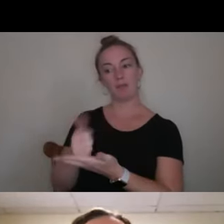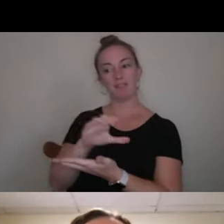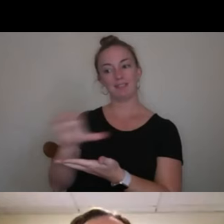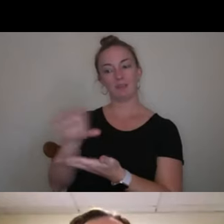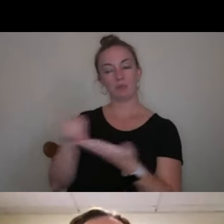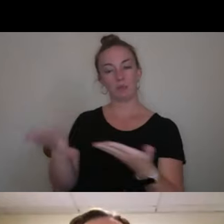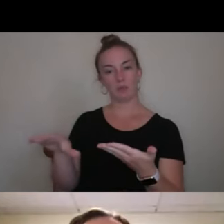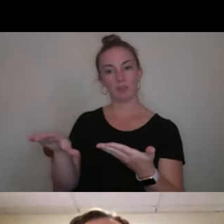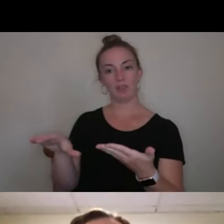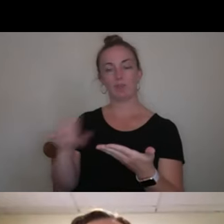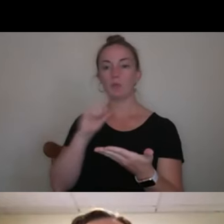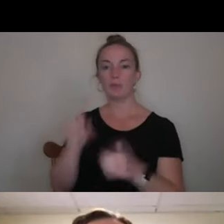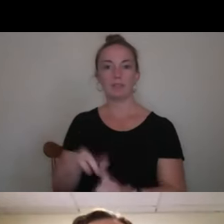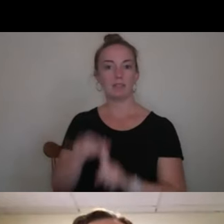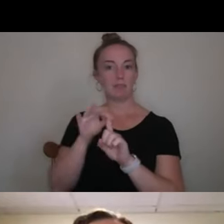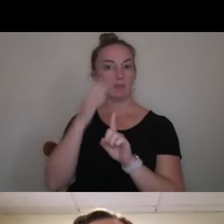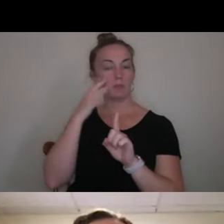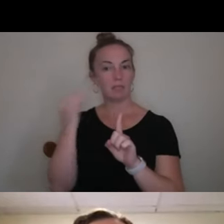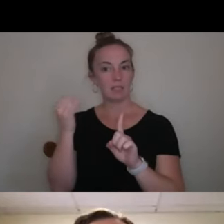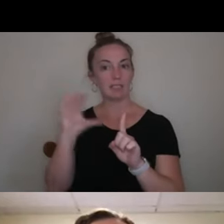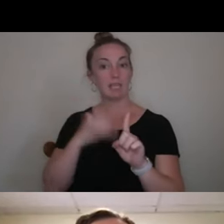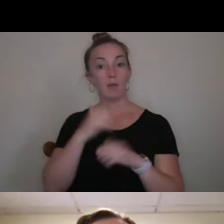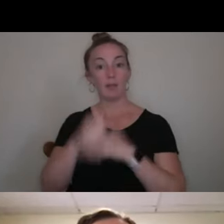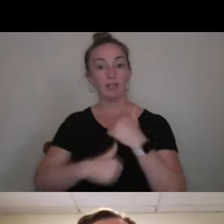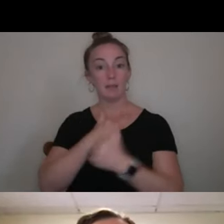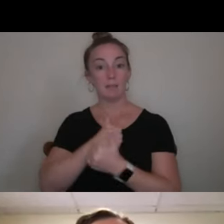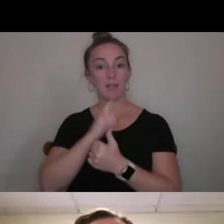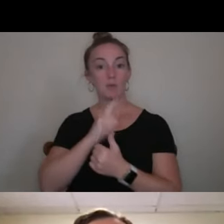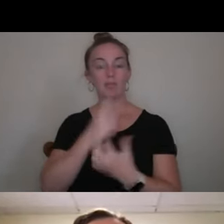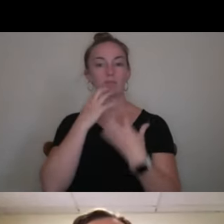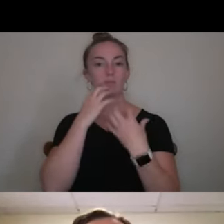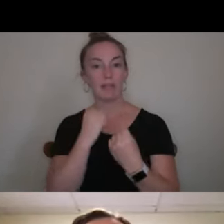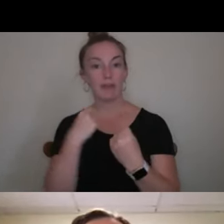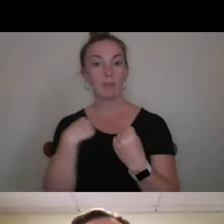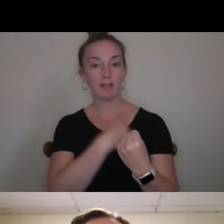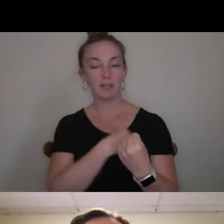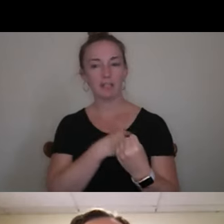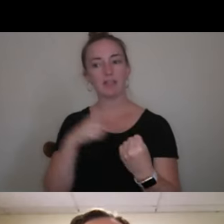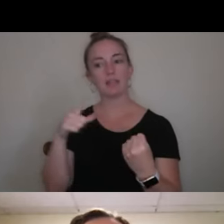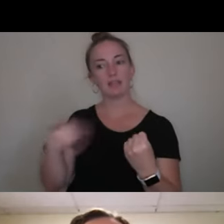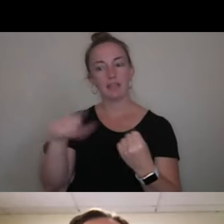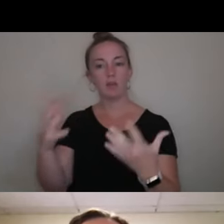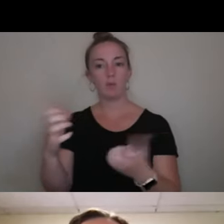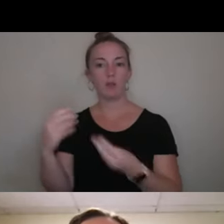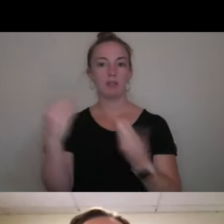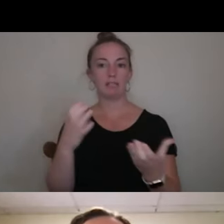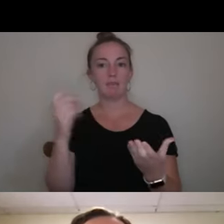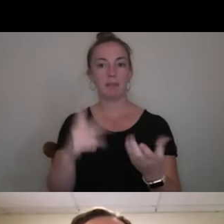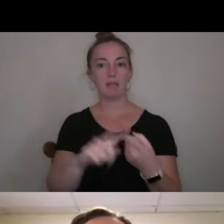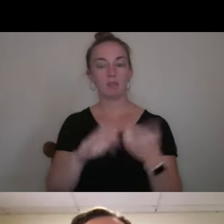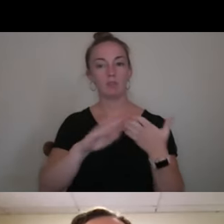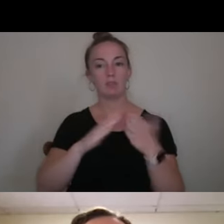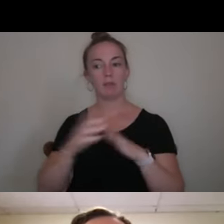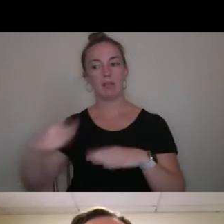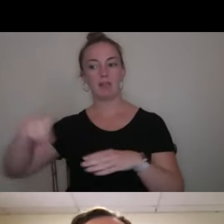is just also really special because our alumni really care about us and they really want to give back to the community. And they